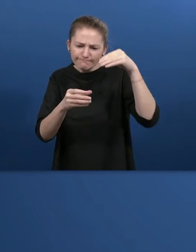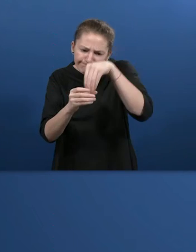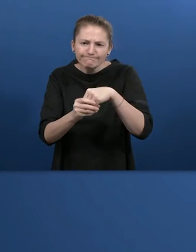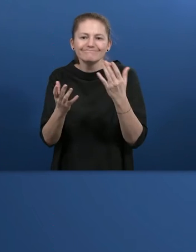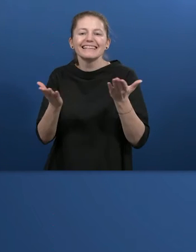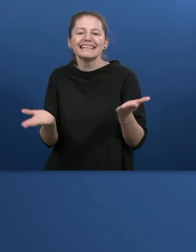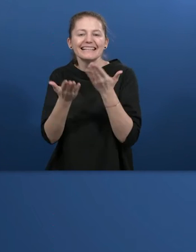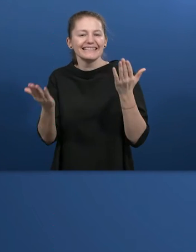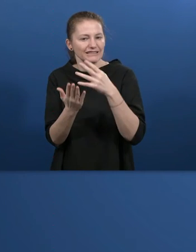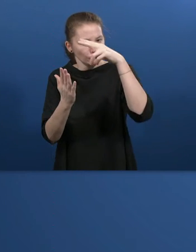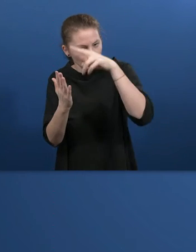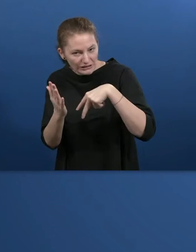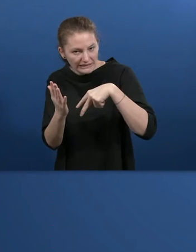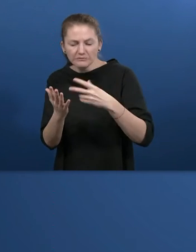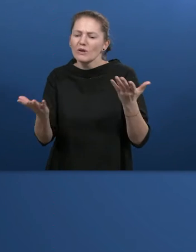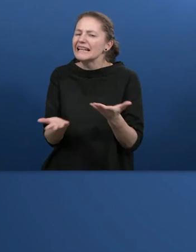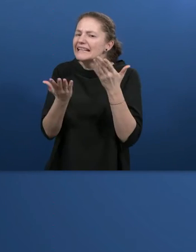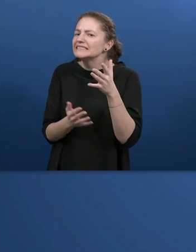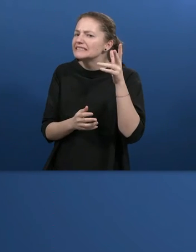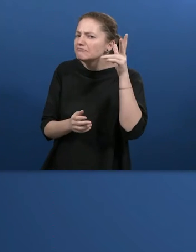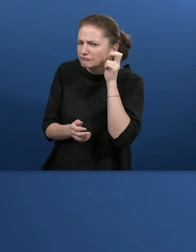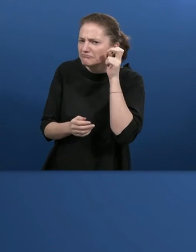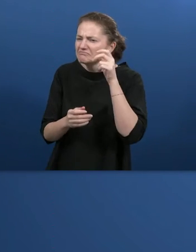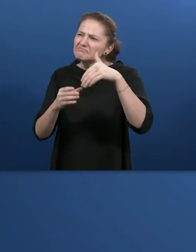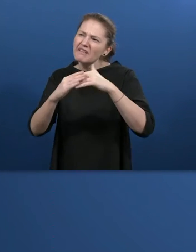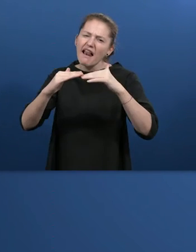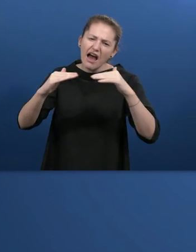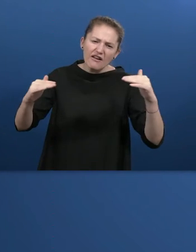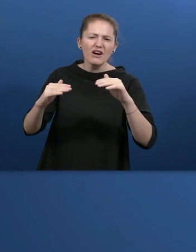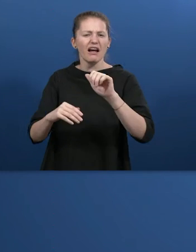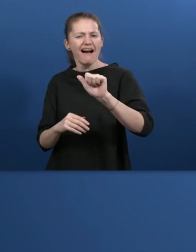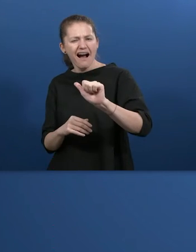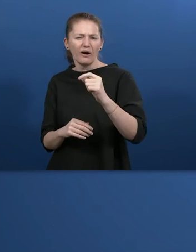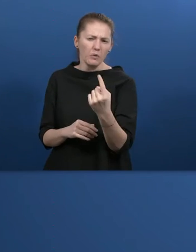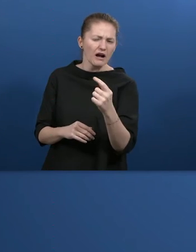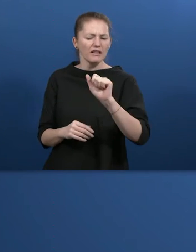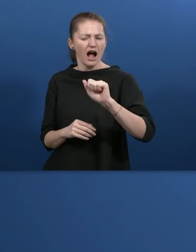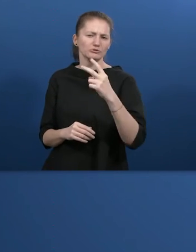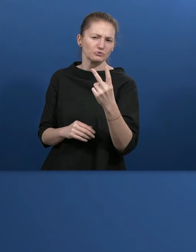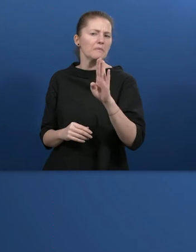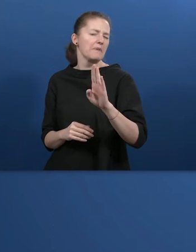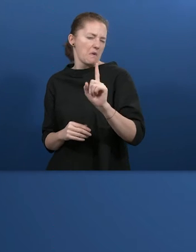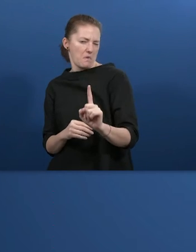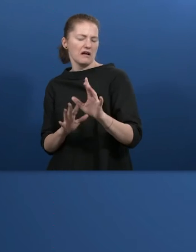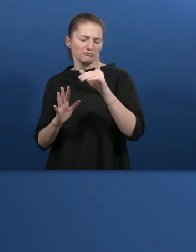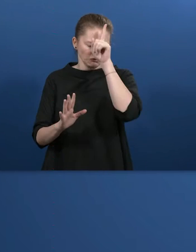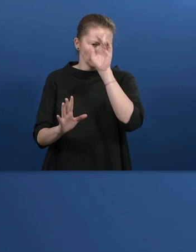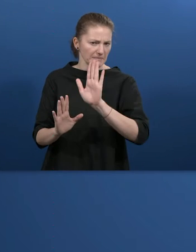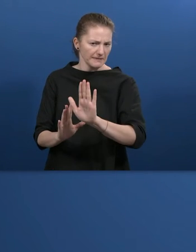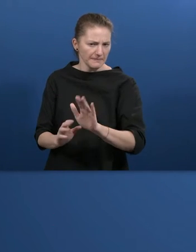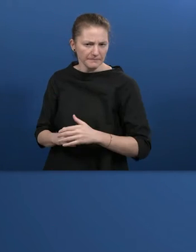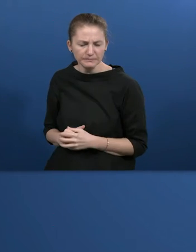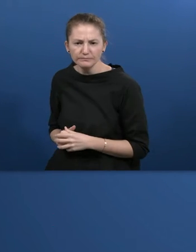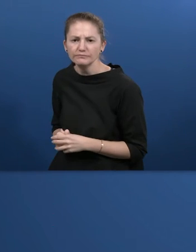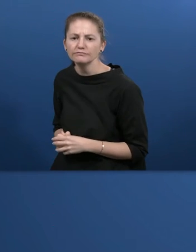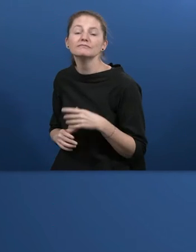video for levels A1, A2 and B1 in German. We